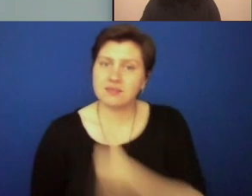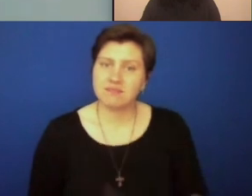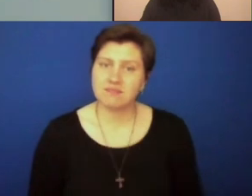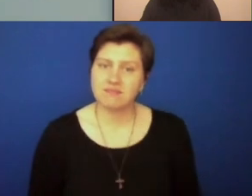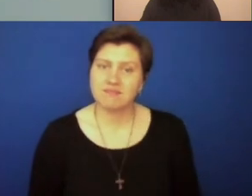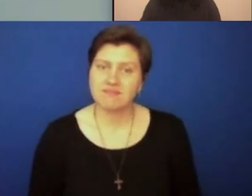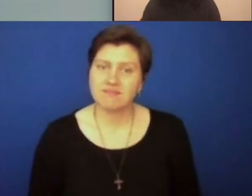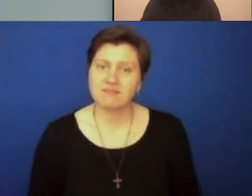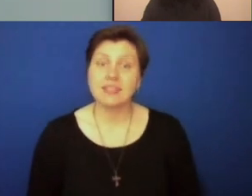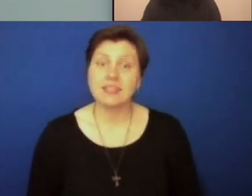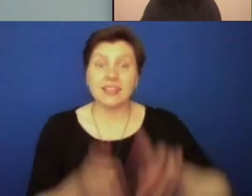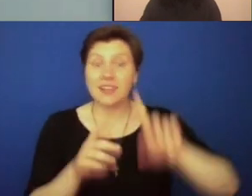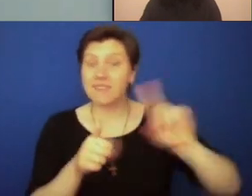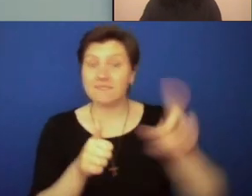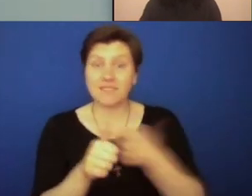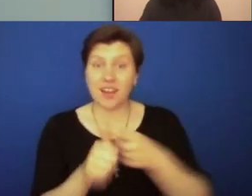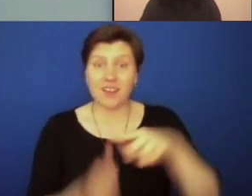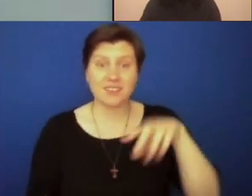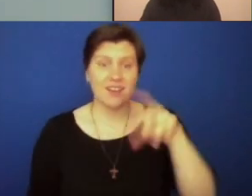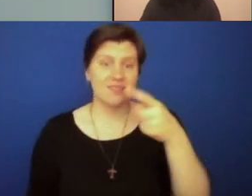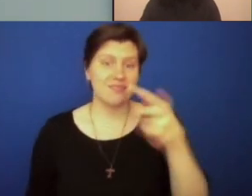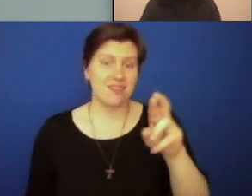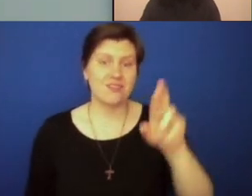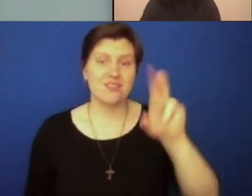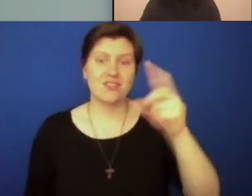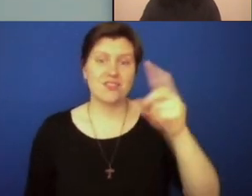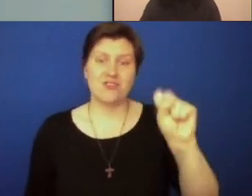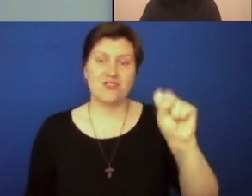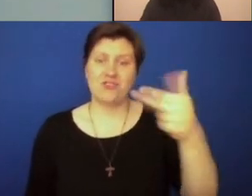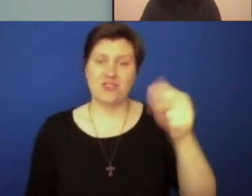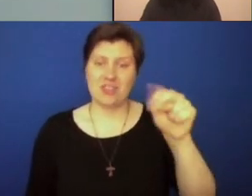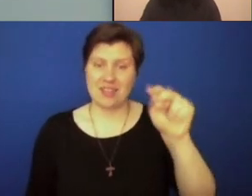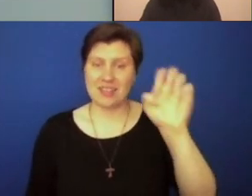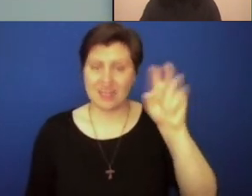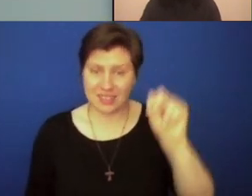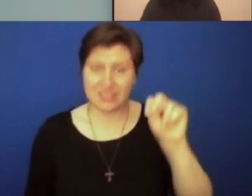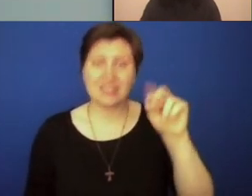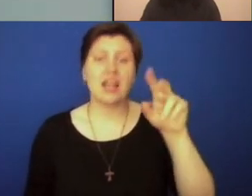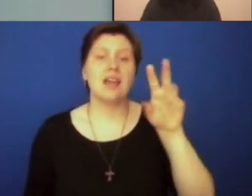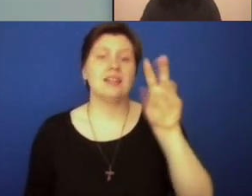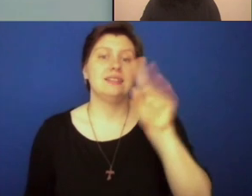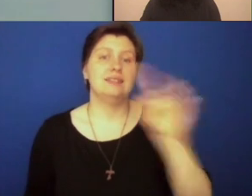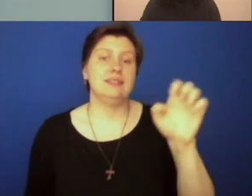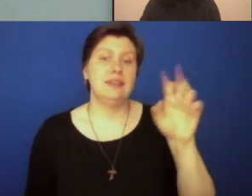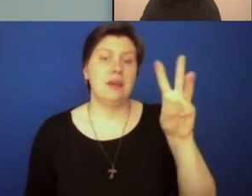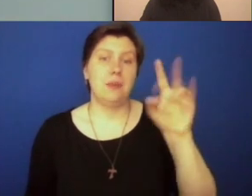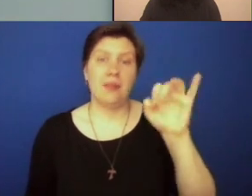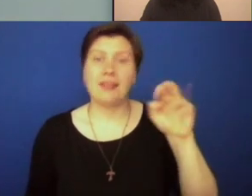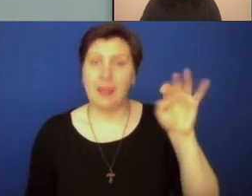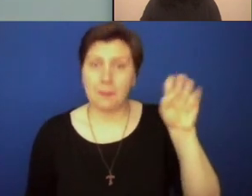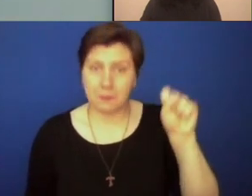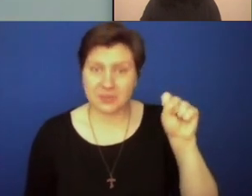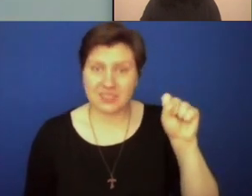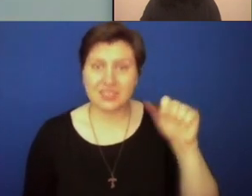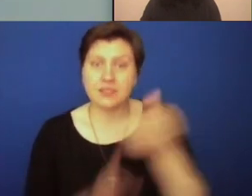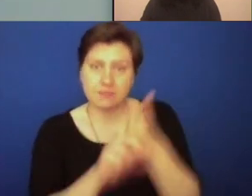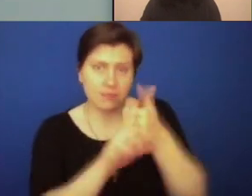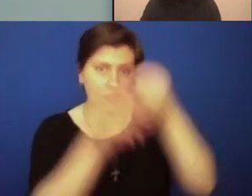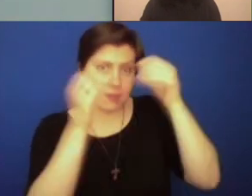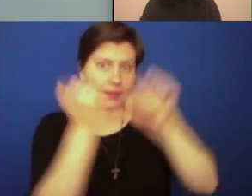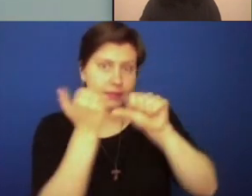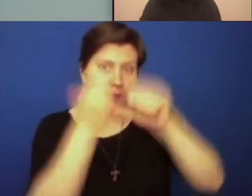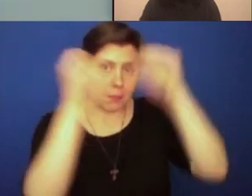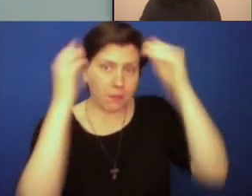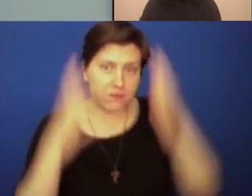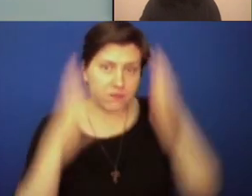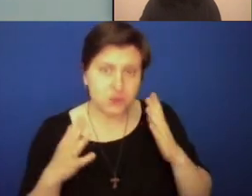Our four panelists begin with Dr. Shannon D. Williams, who is the Albert LePage Assistant Professor of History at Villanova University. She's the author of a forthcoming